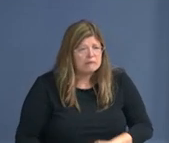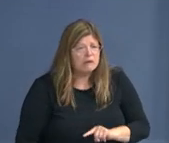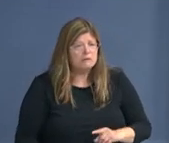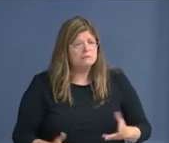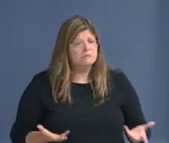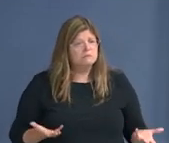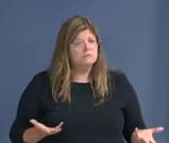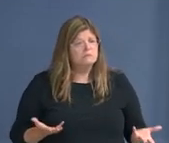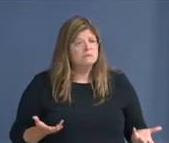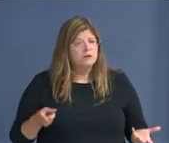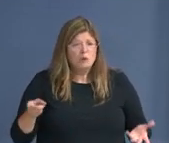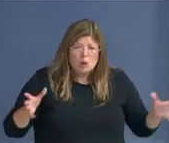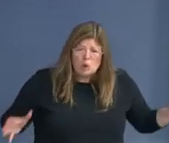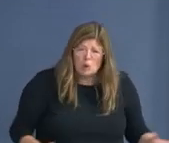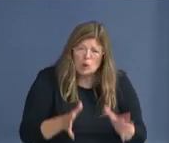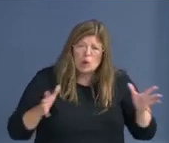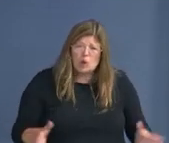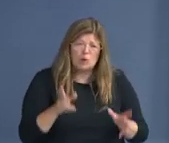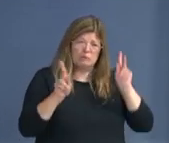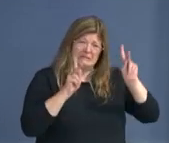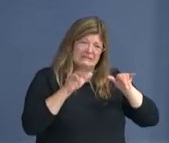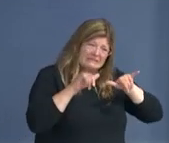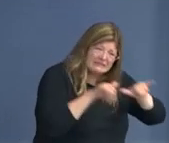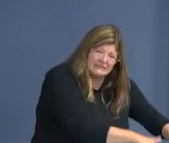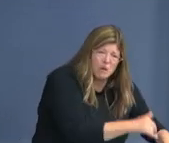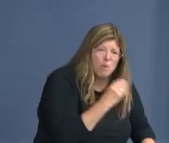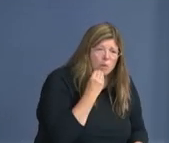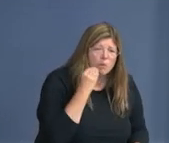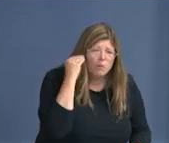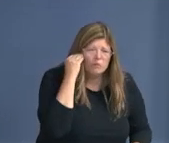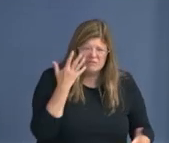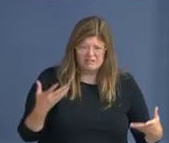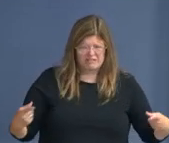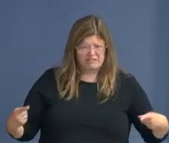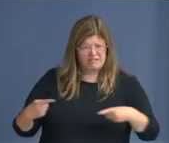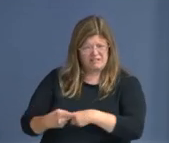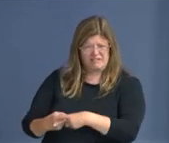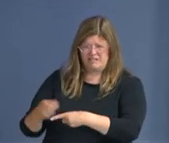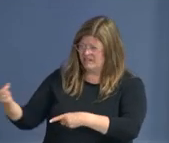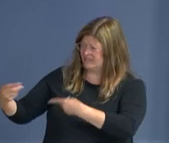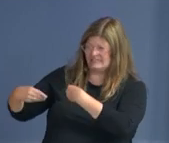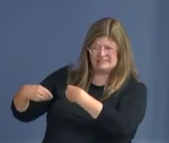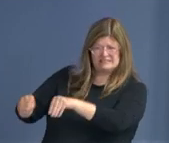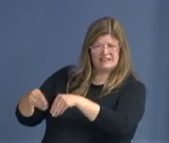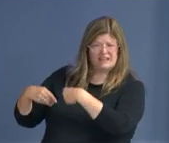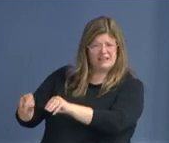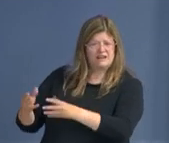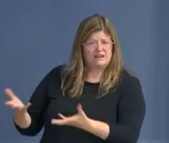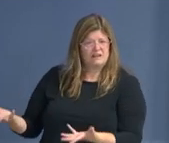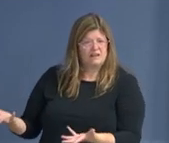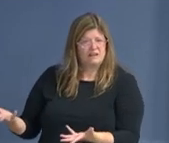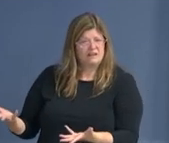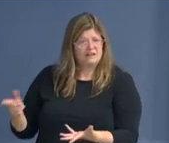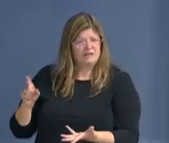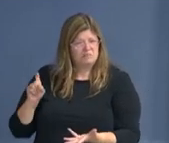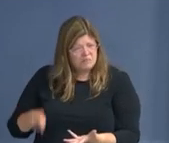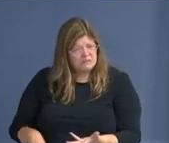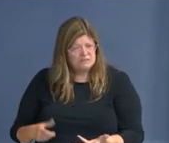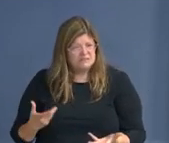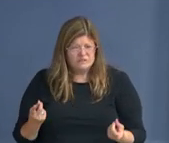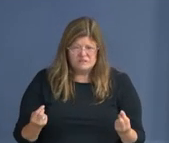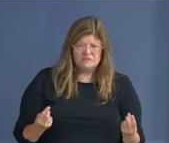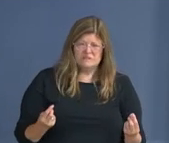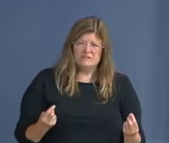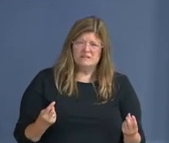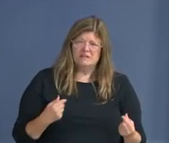And it's more difficult if you don't have a Costco card or you don't, let's say, don't want to buy illegal